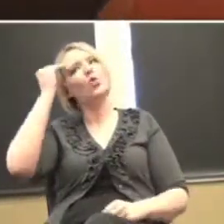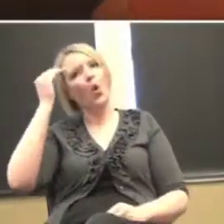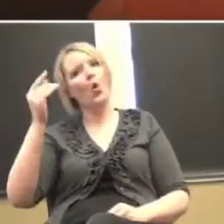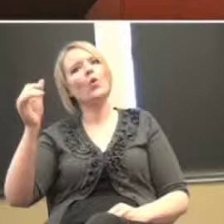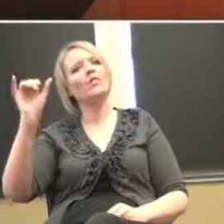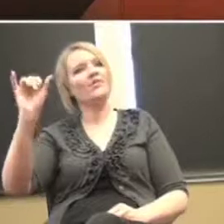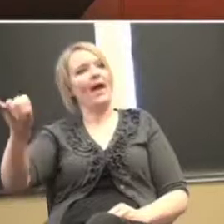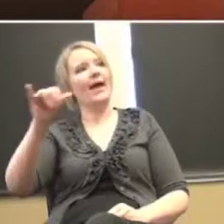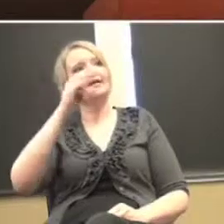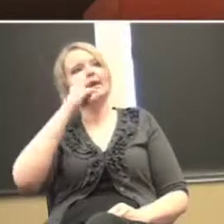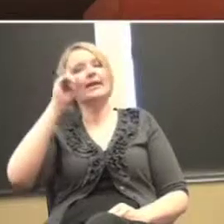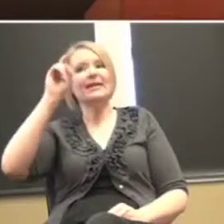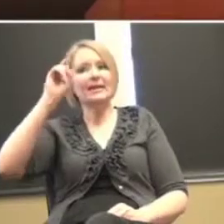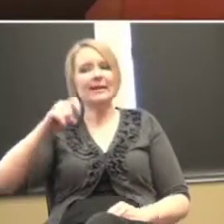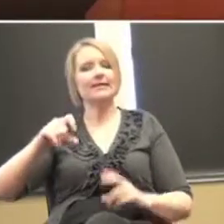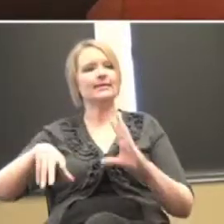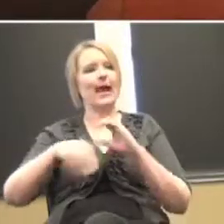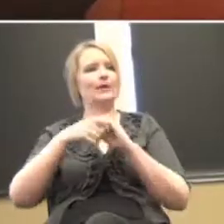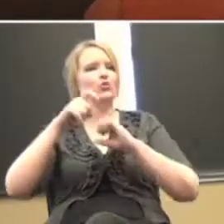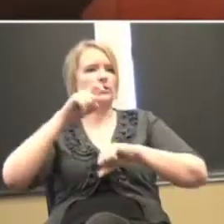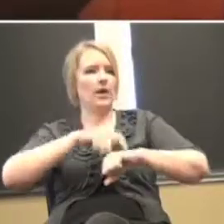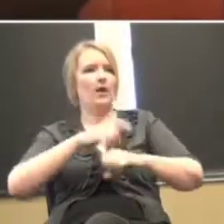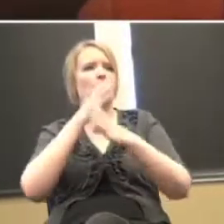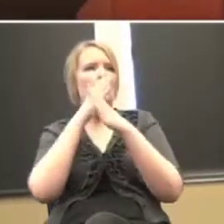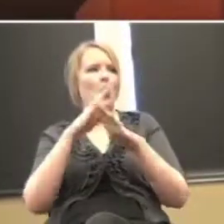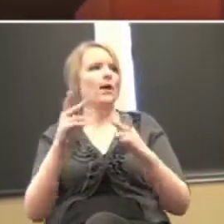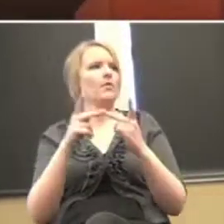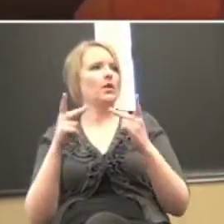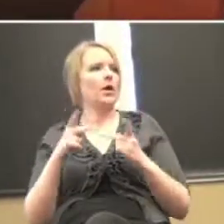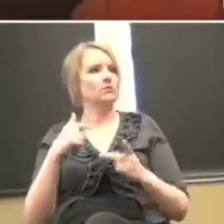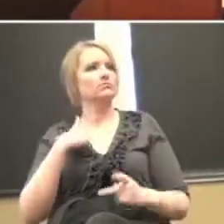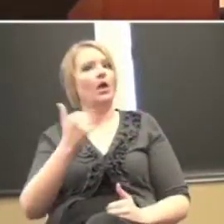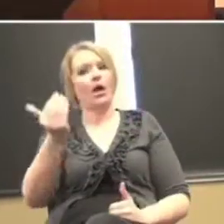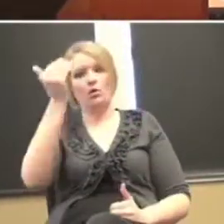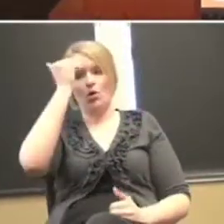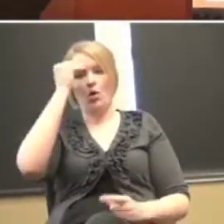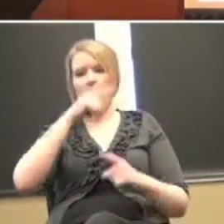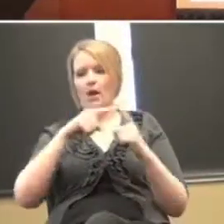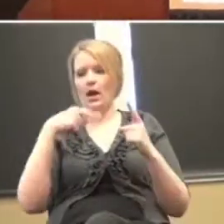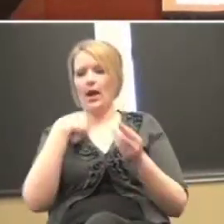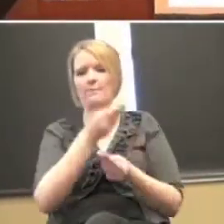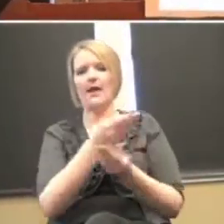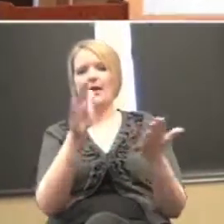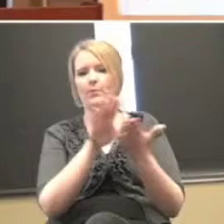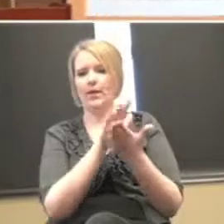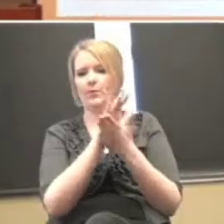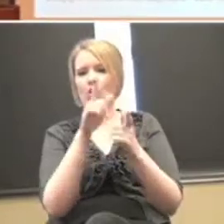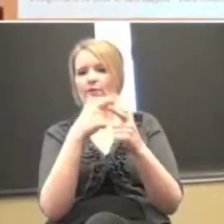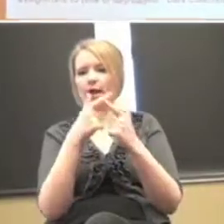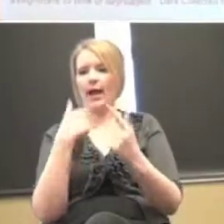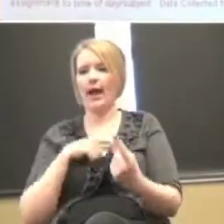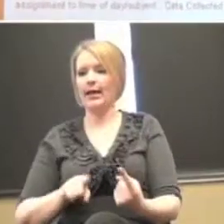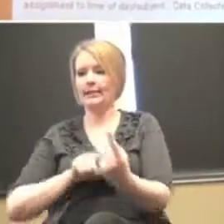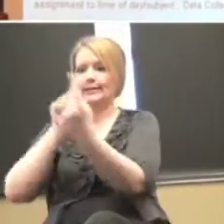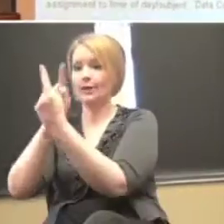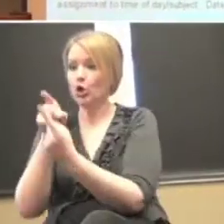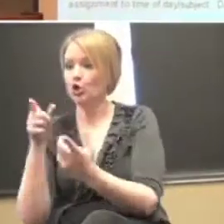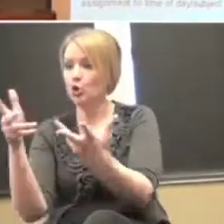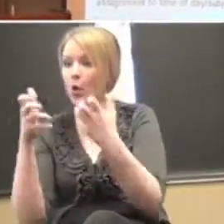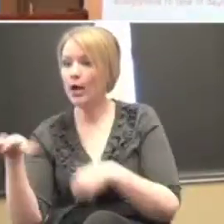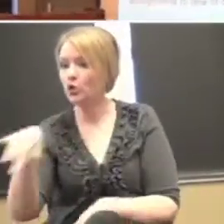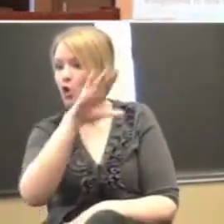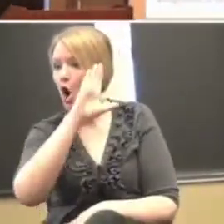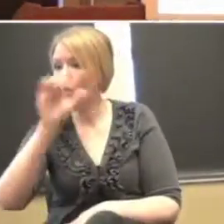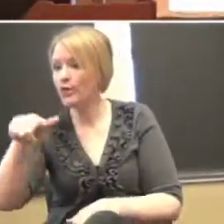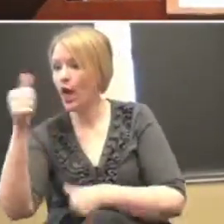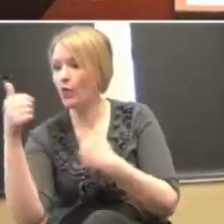need extra time in a quiet place right but as soon as I give out the papers and I go would you like to go